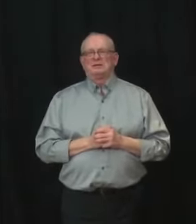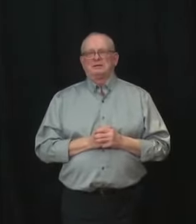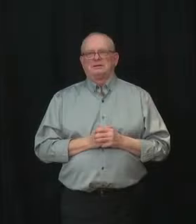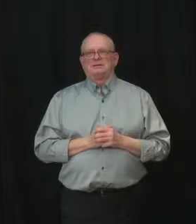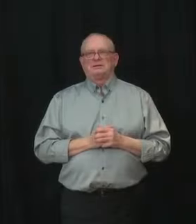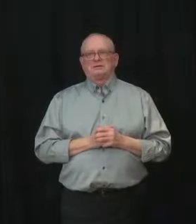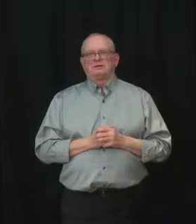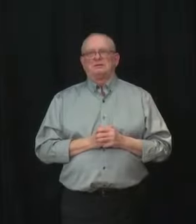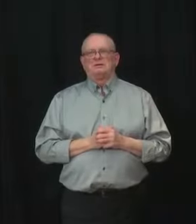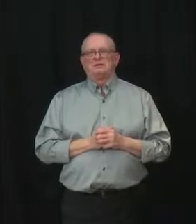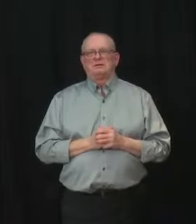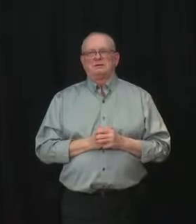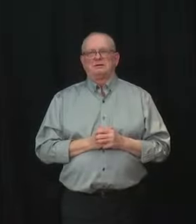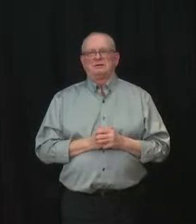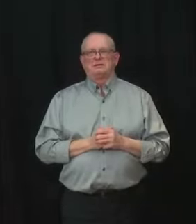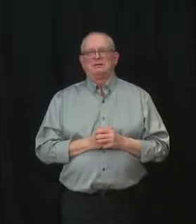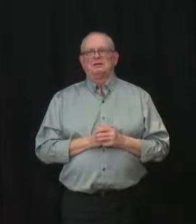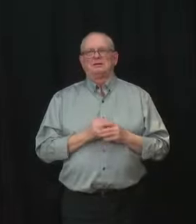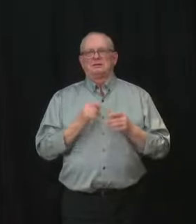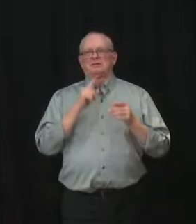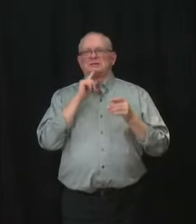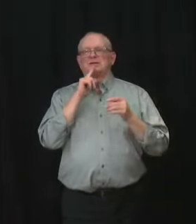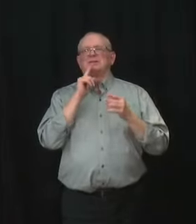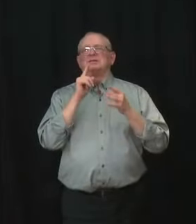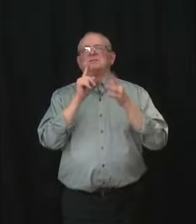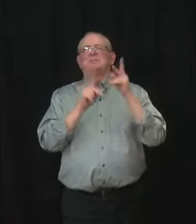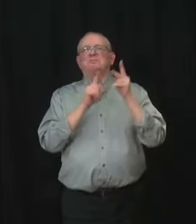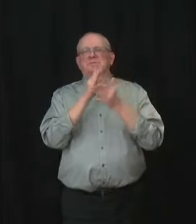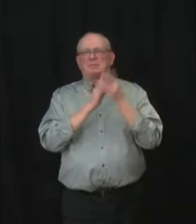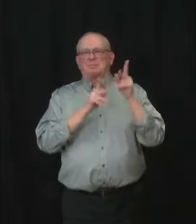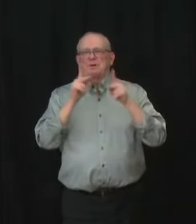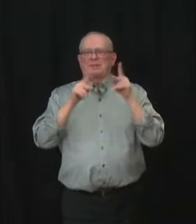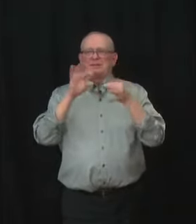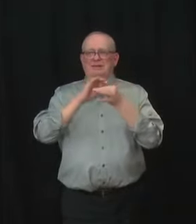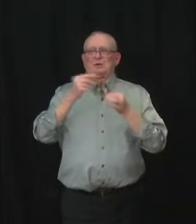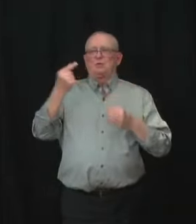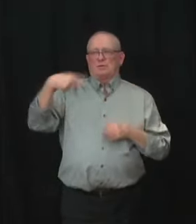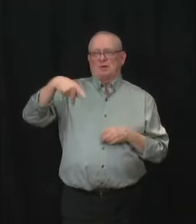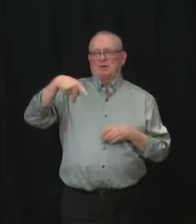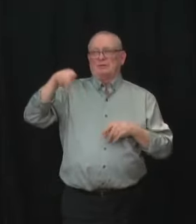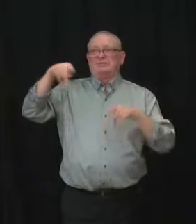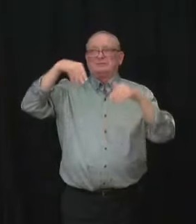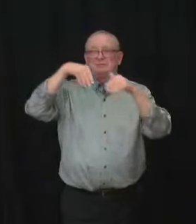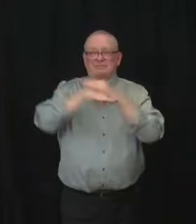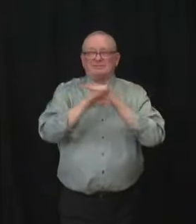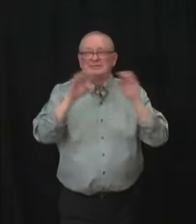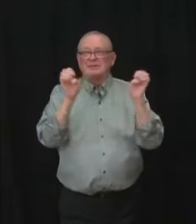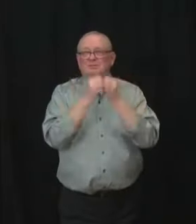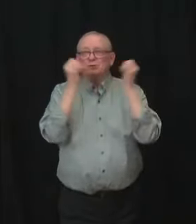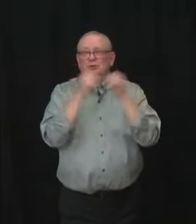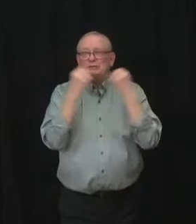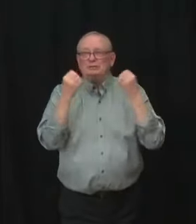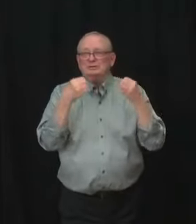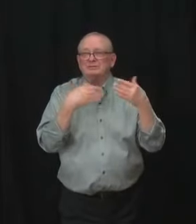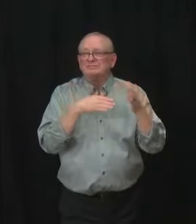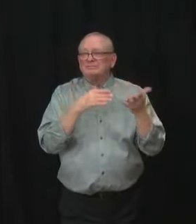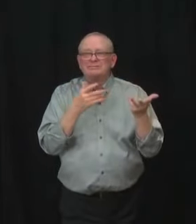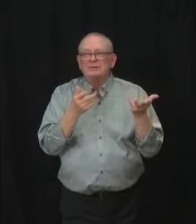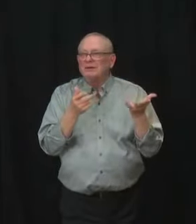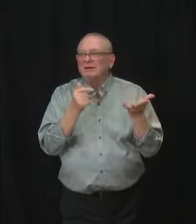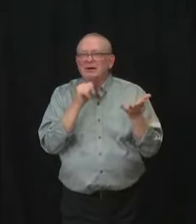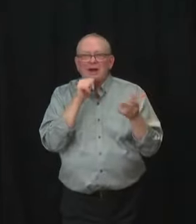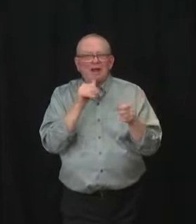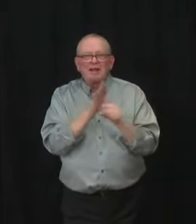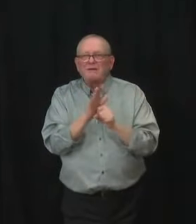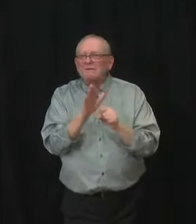emergency room and uh were unable to get the care and grant previously they were potentially uh taken to uh Edmonton on a medivac including one woman who took her